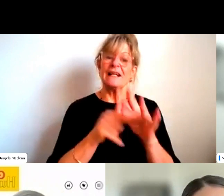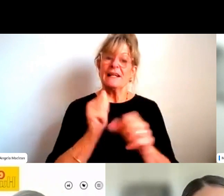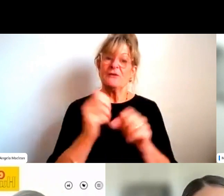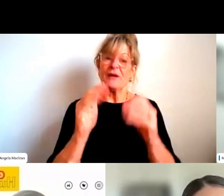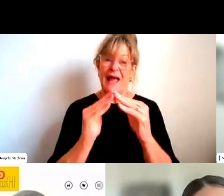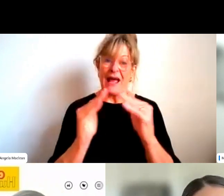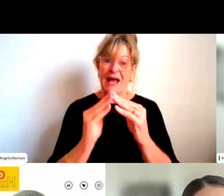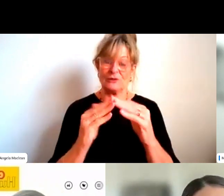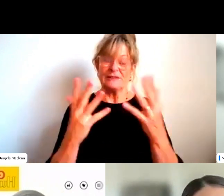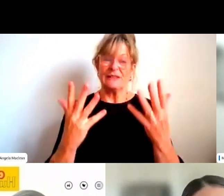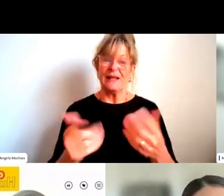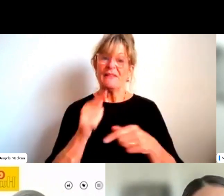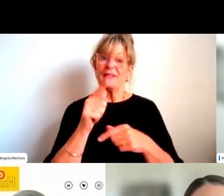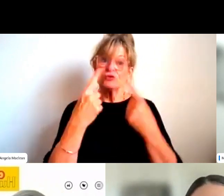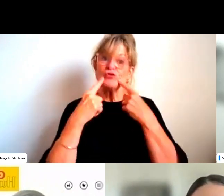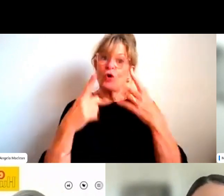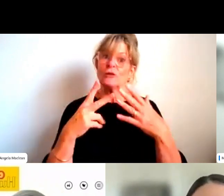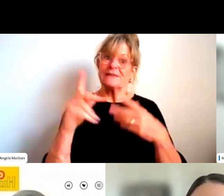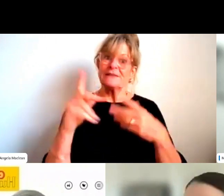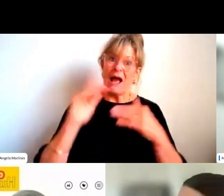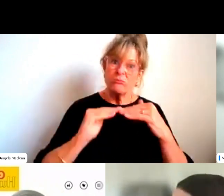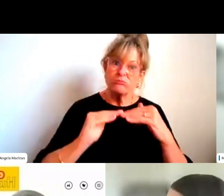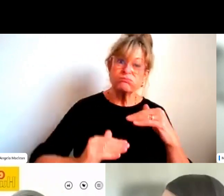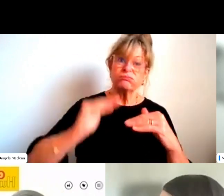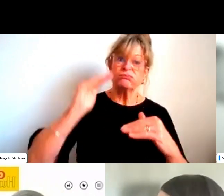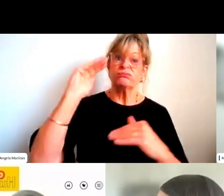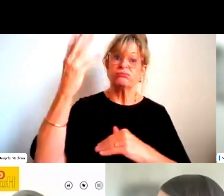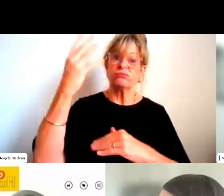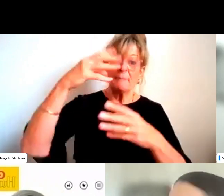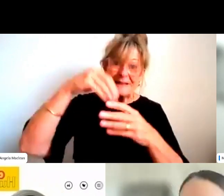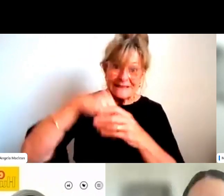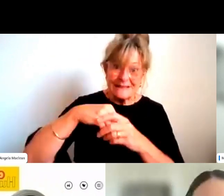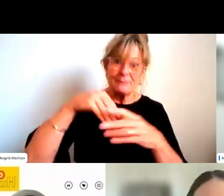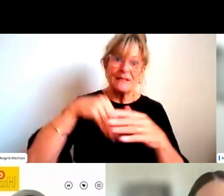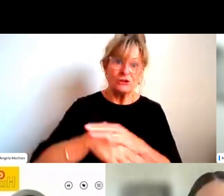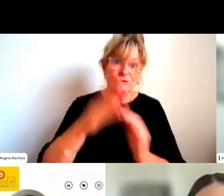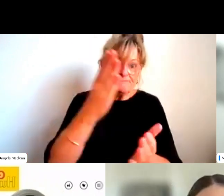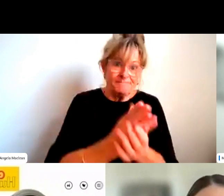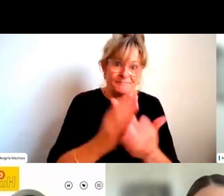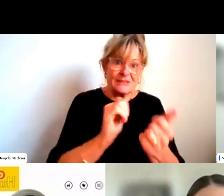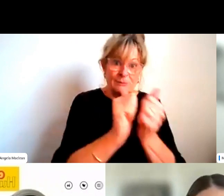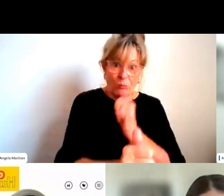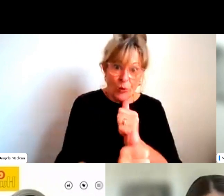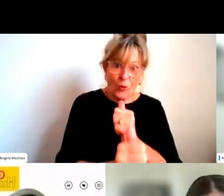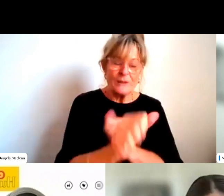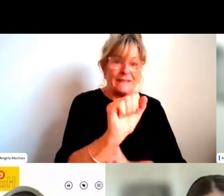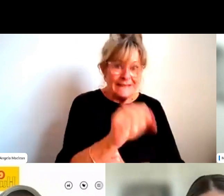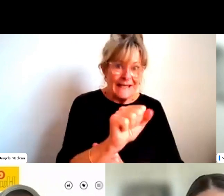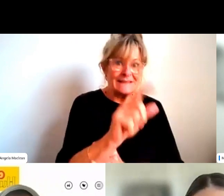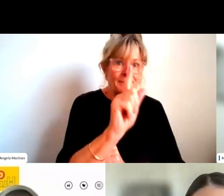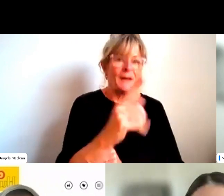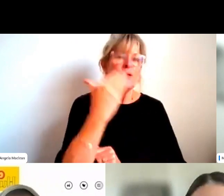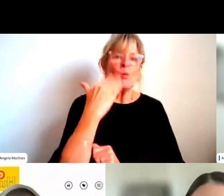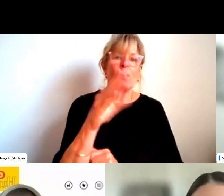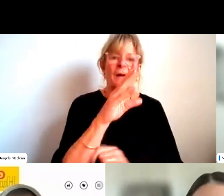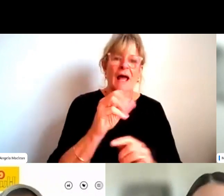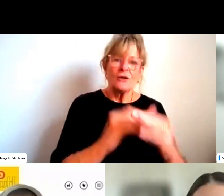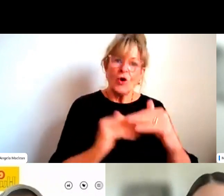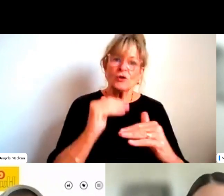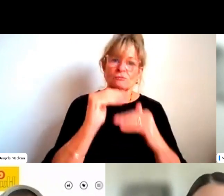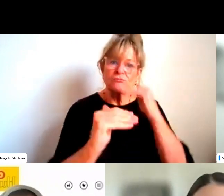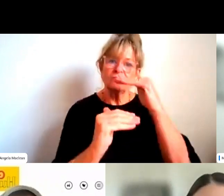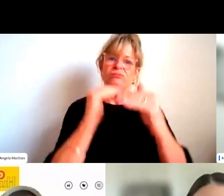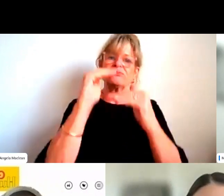this data shows high participation at the grassroots level, other data suggests that women are still not transitioning through the